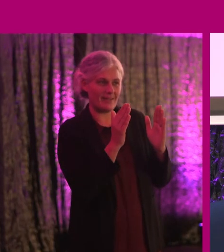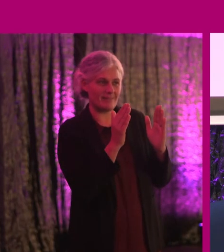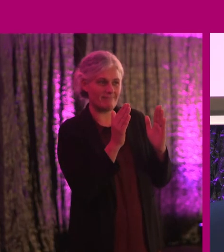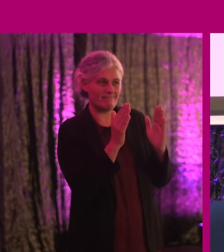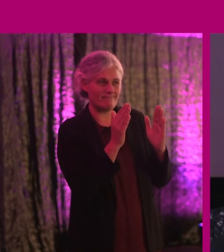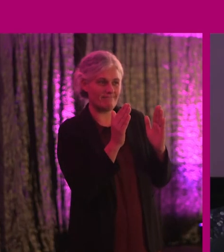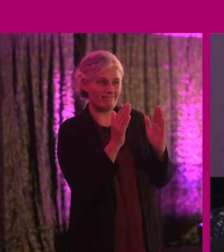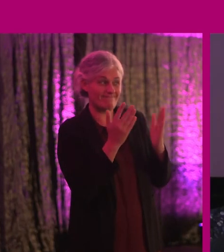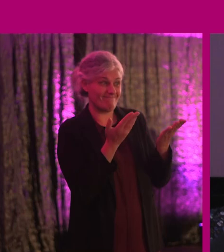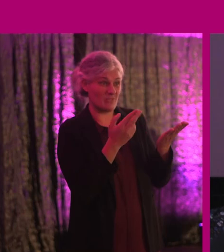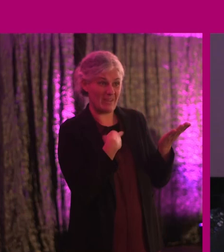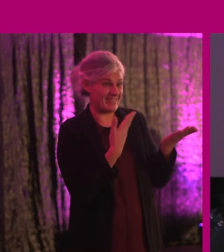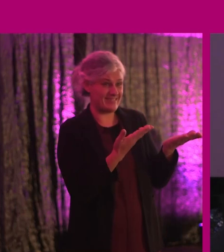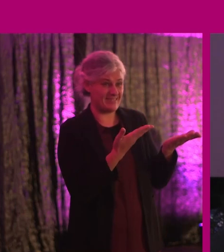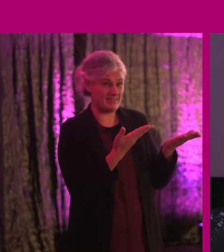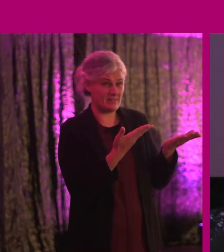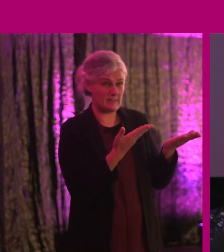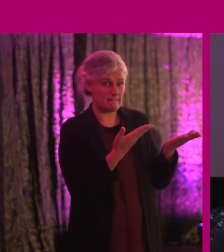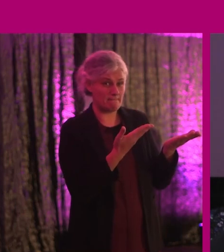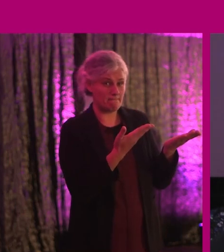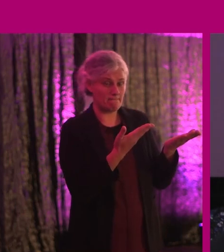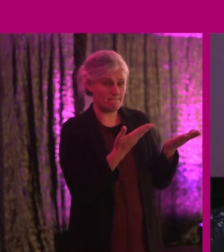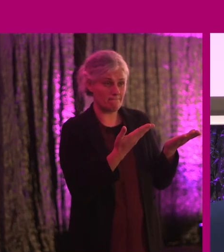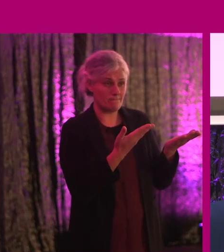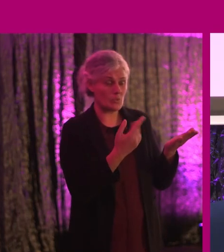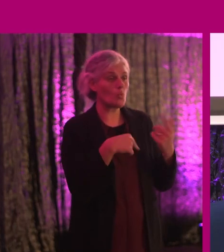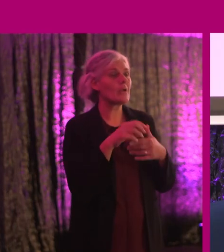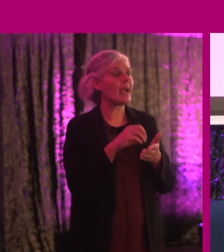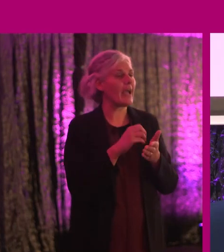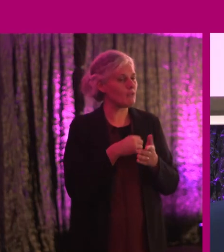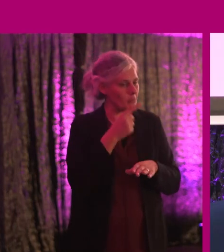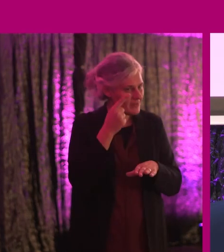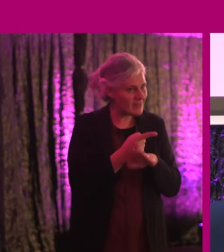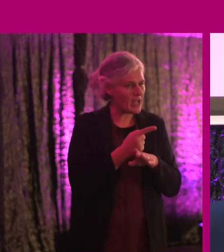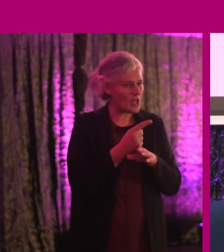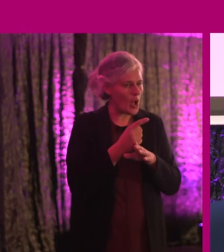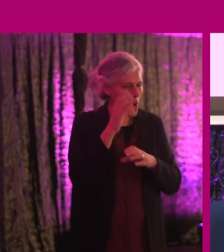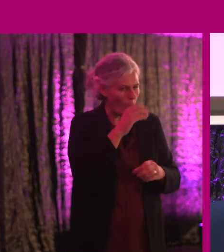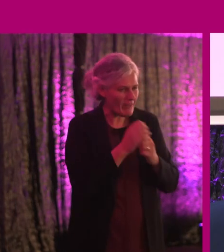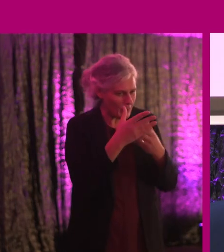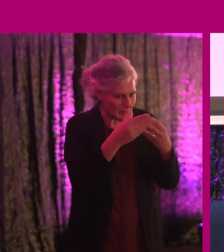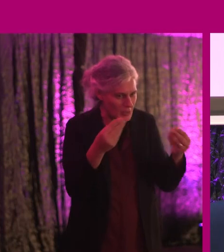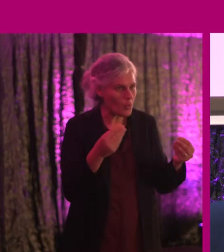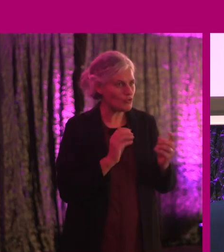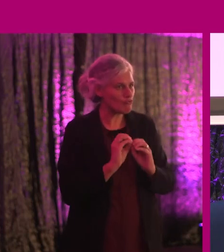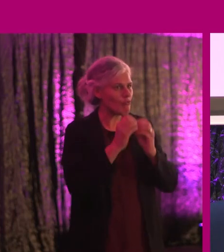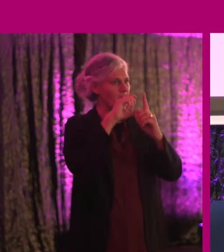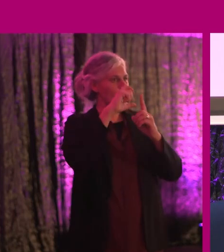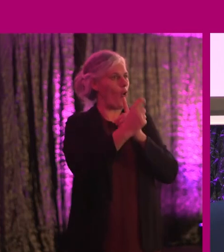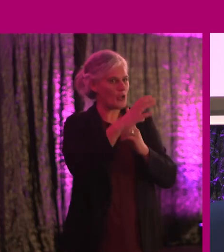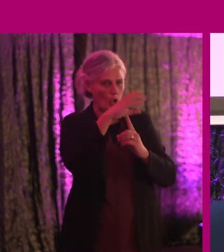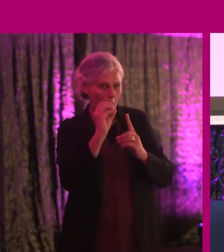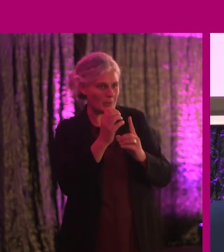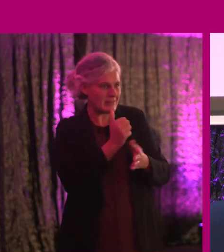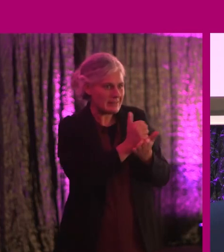Okay. Really? So we have to be there and help find that solution to create those cultures, to help our companies create